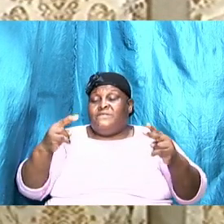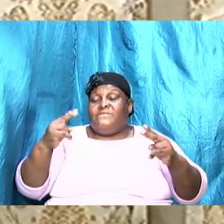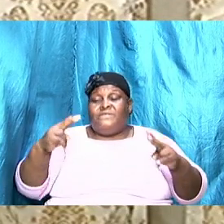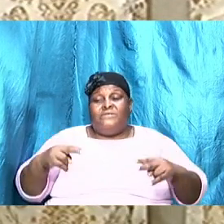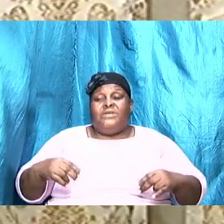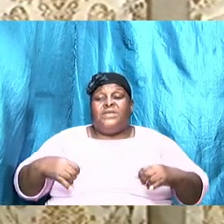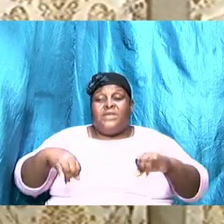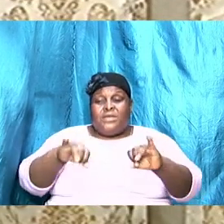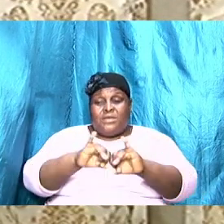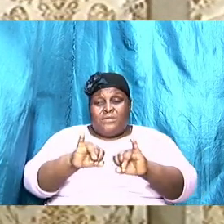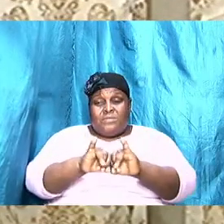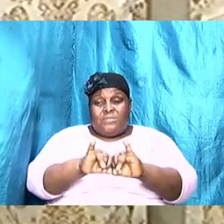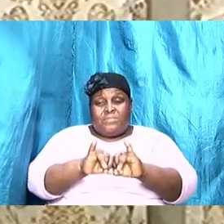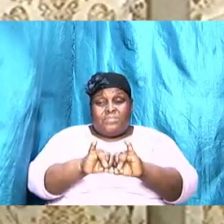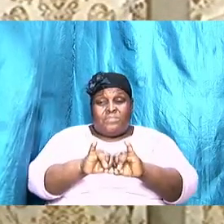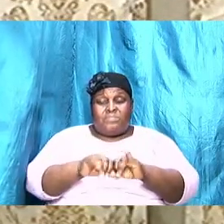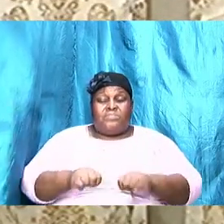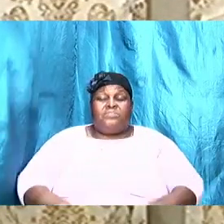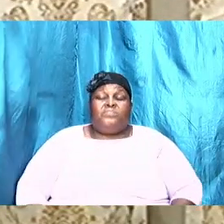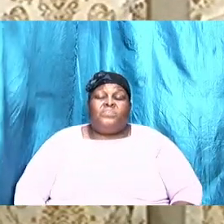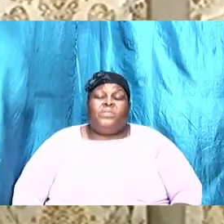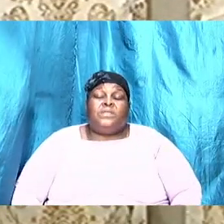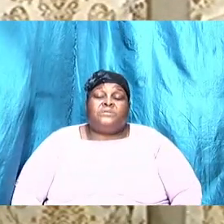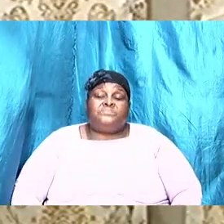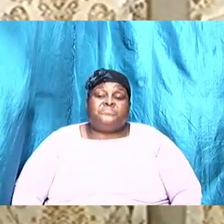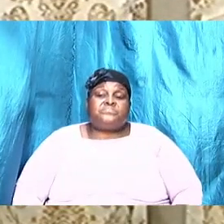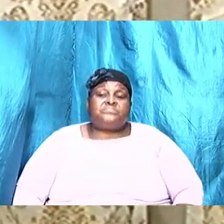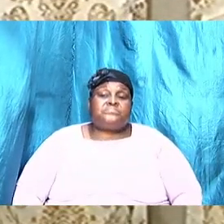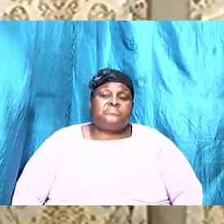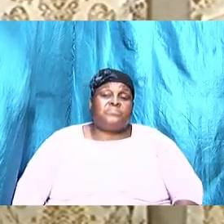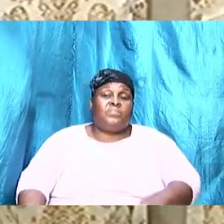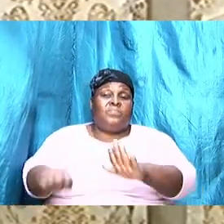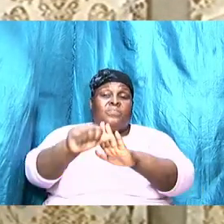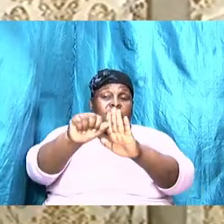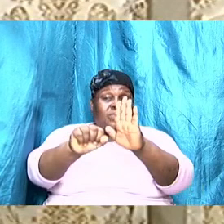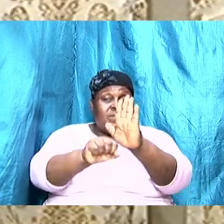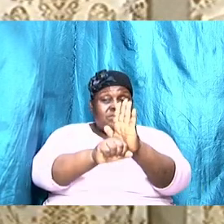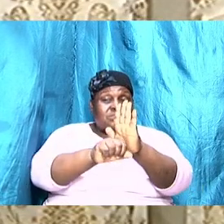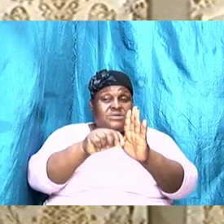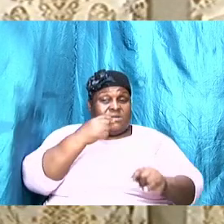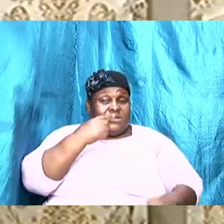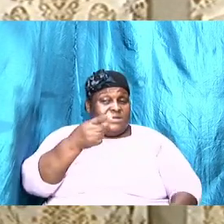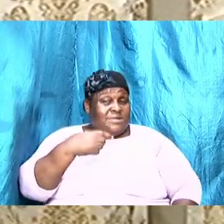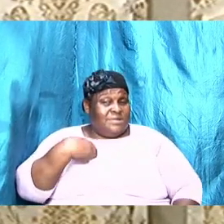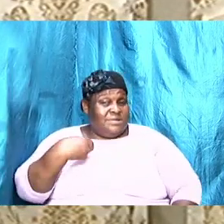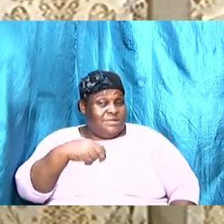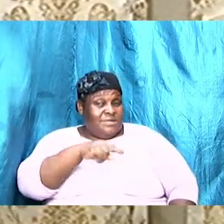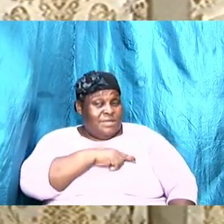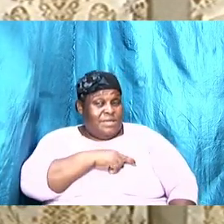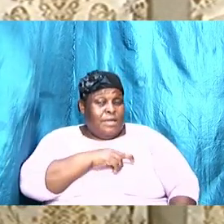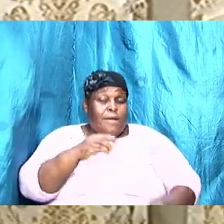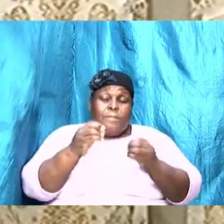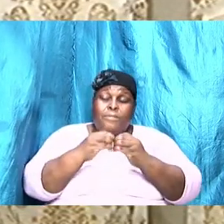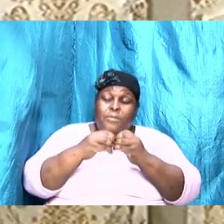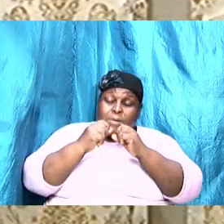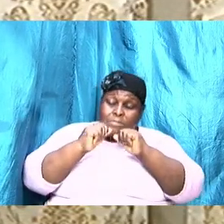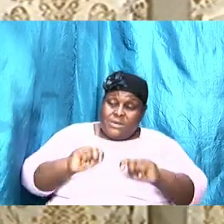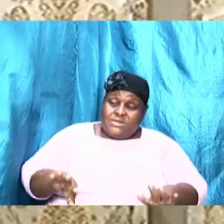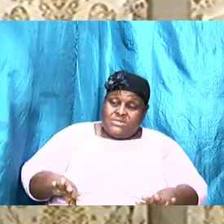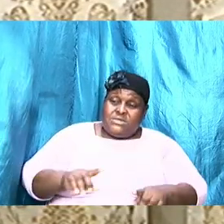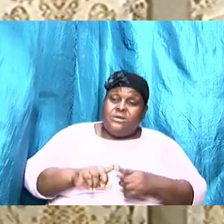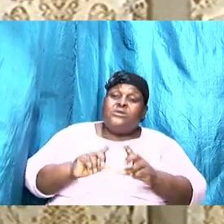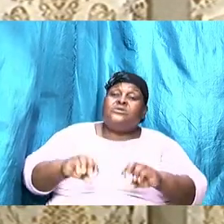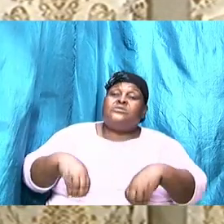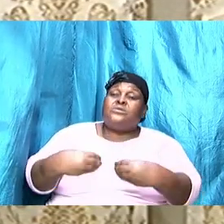a very important principle. The scripture tells us it is more blessed to give